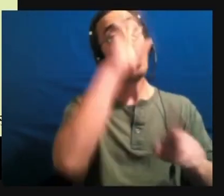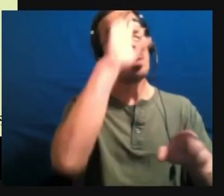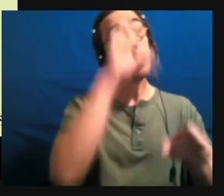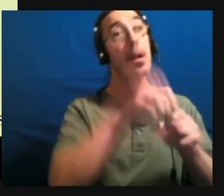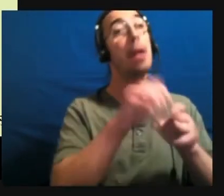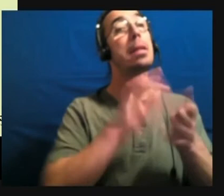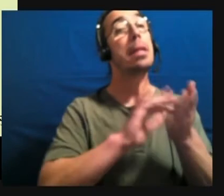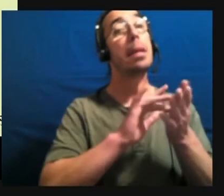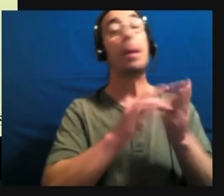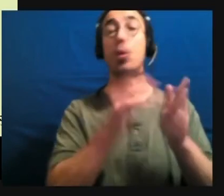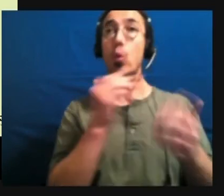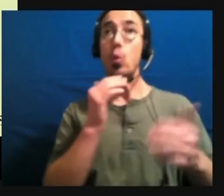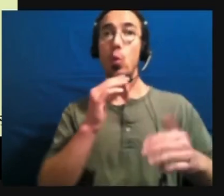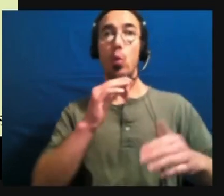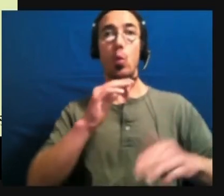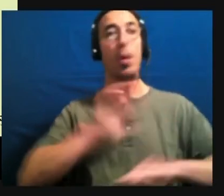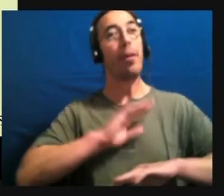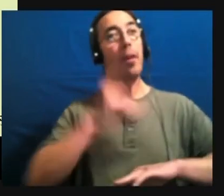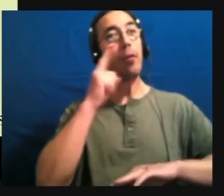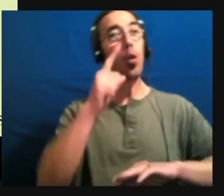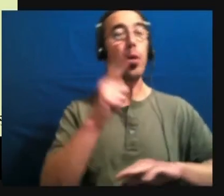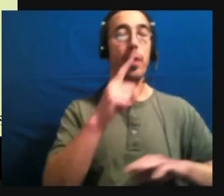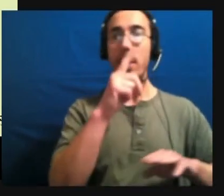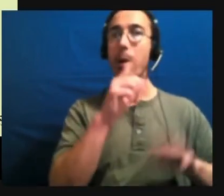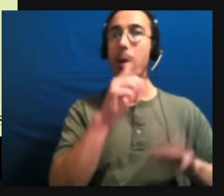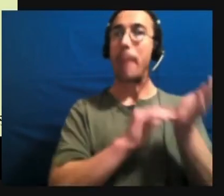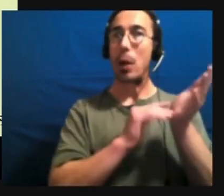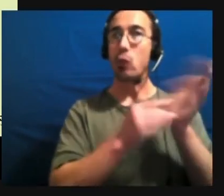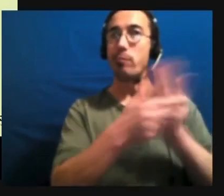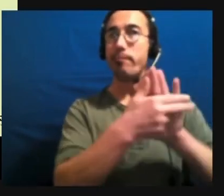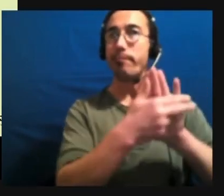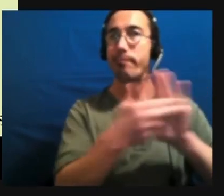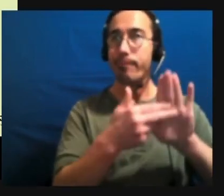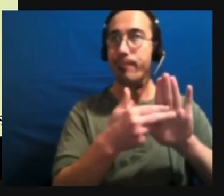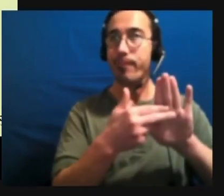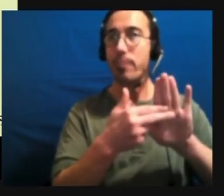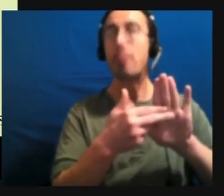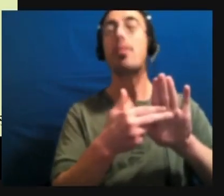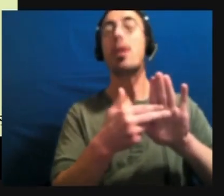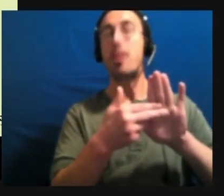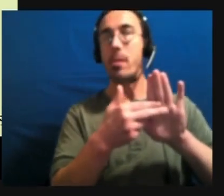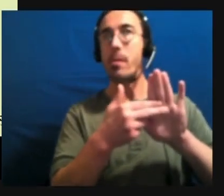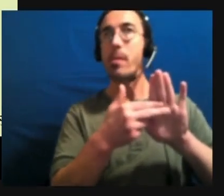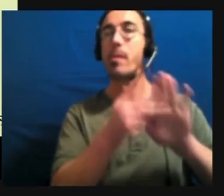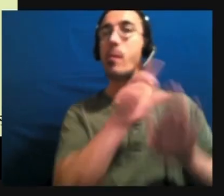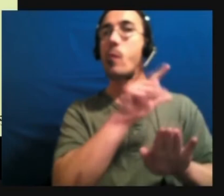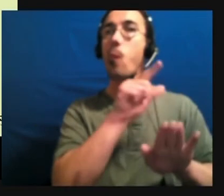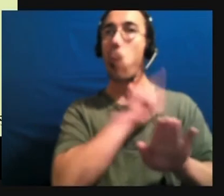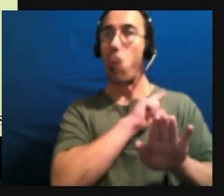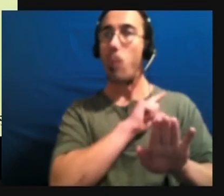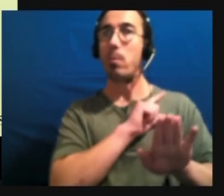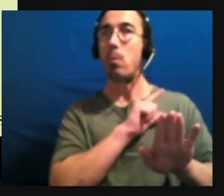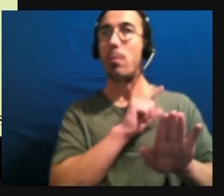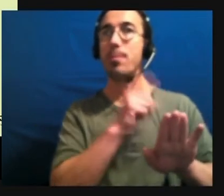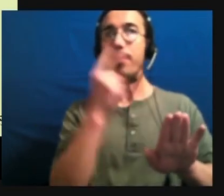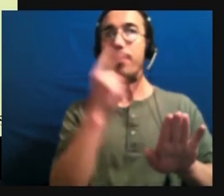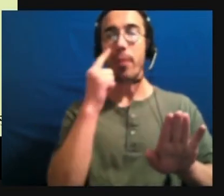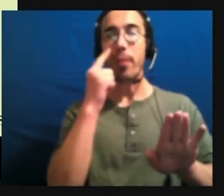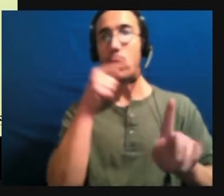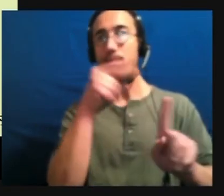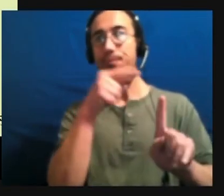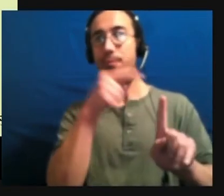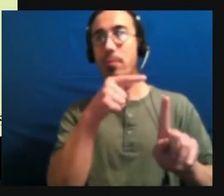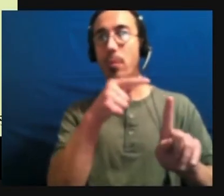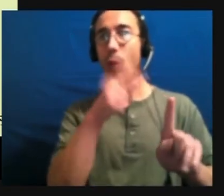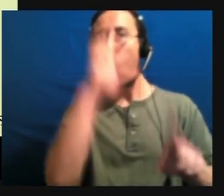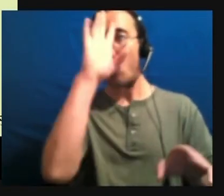diagnosis and the medical diagnostic qualifications for autism.